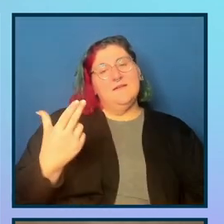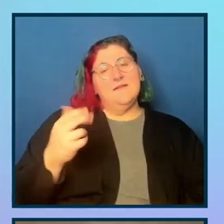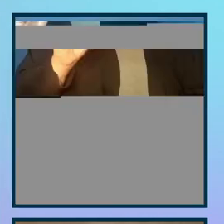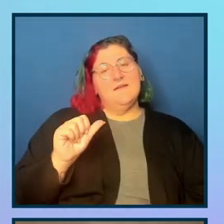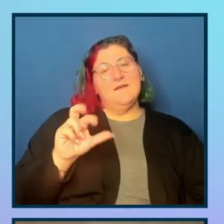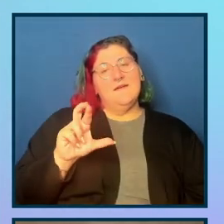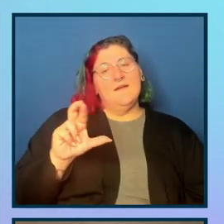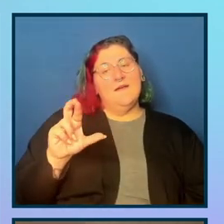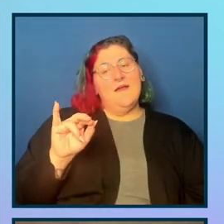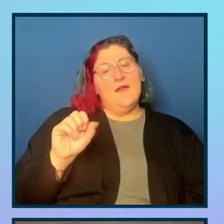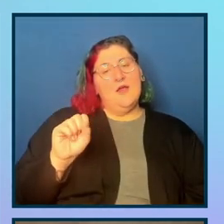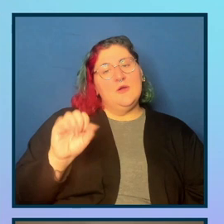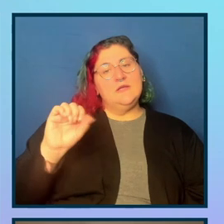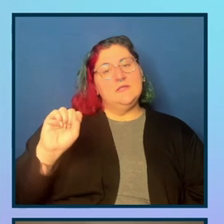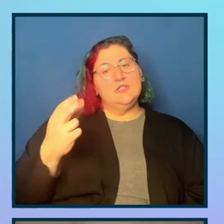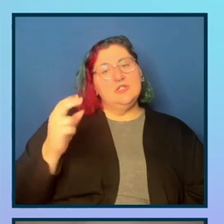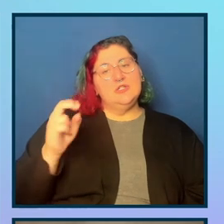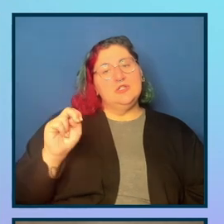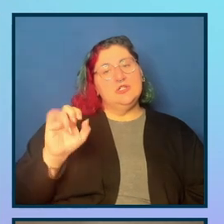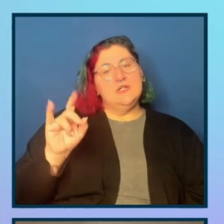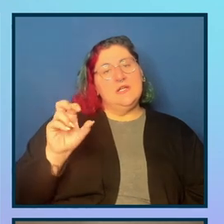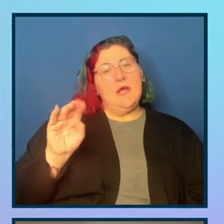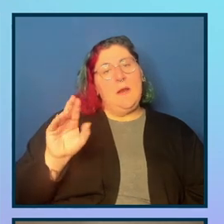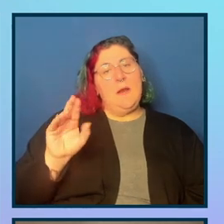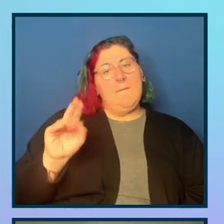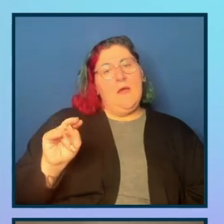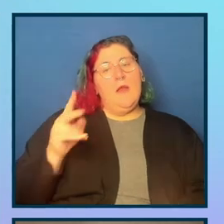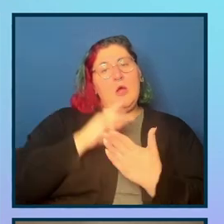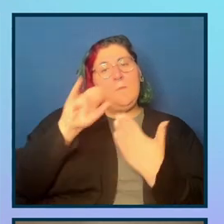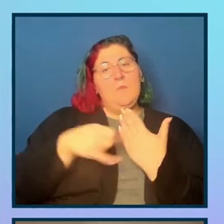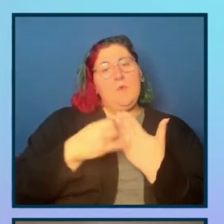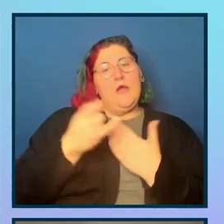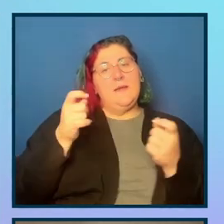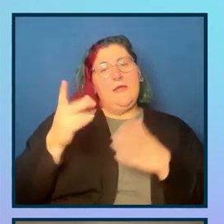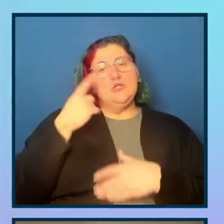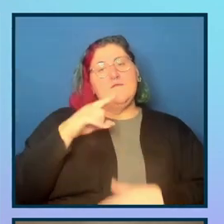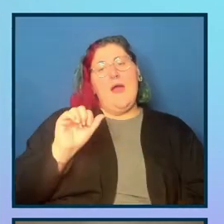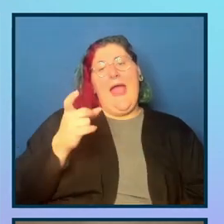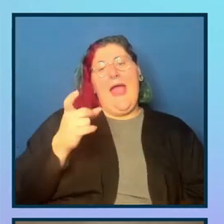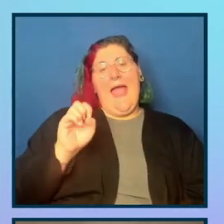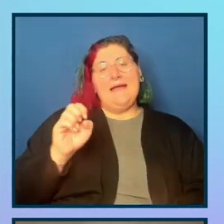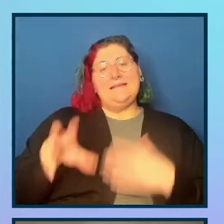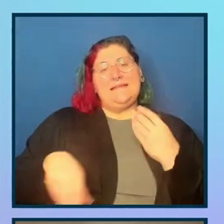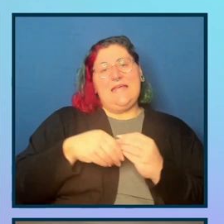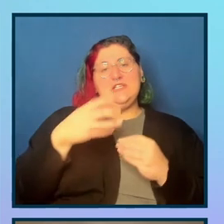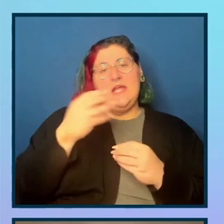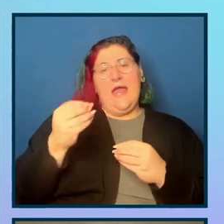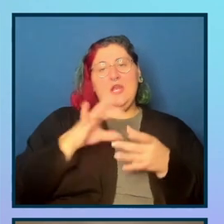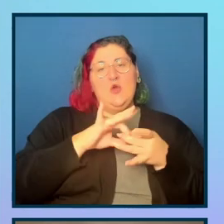product manager of the AXE extension and related products. And I'm here to put my developer hat on.